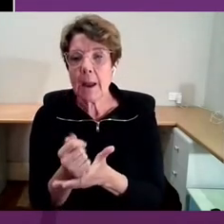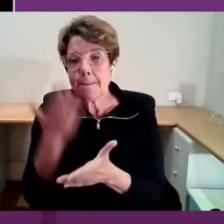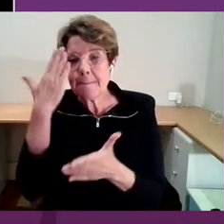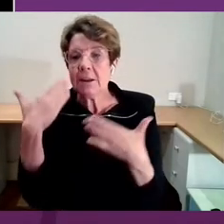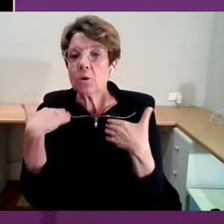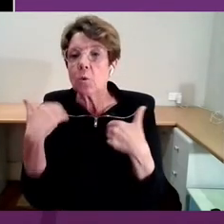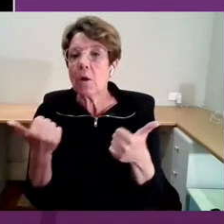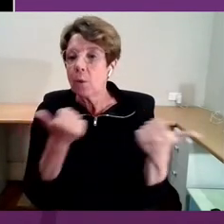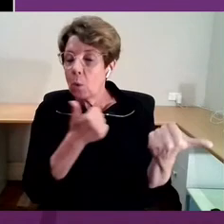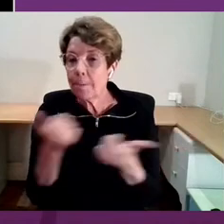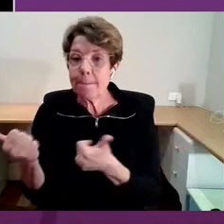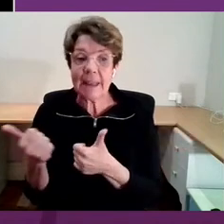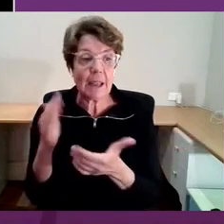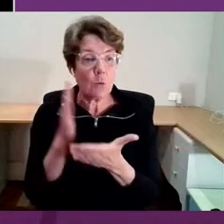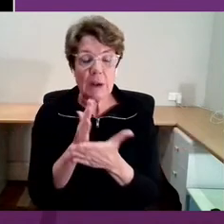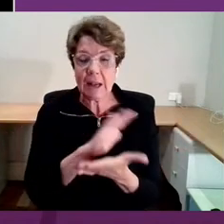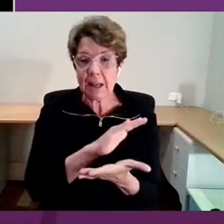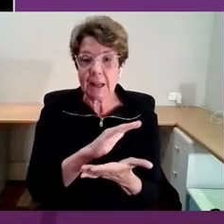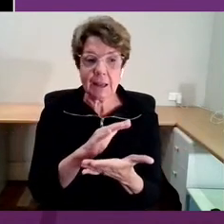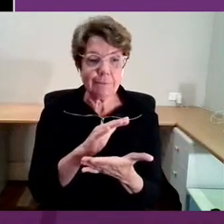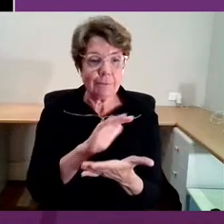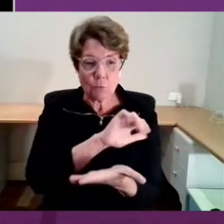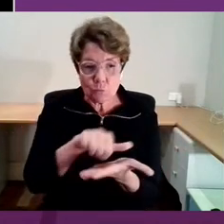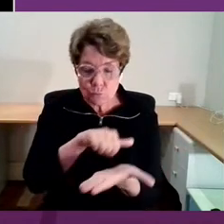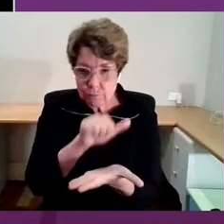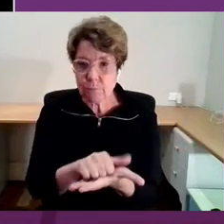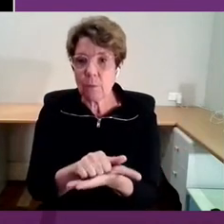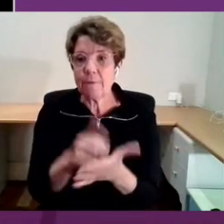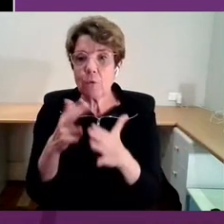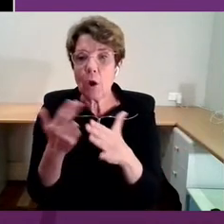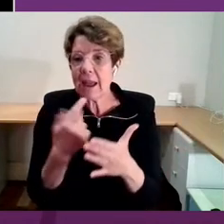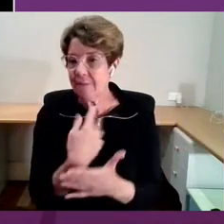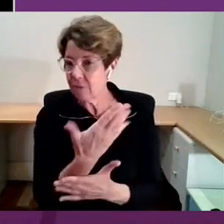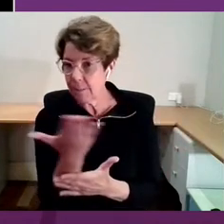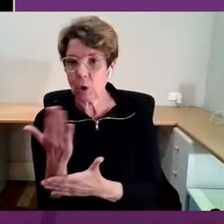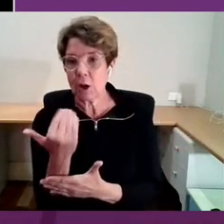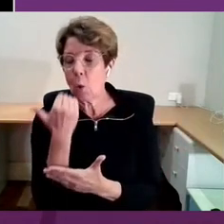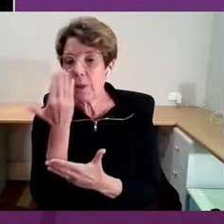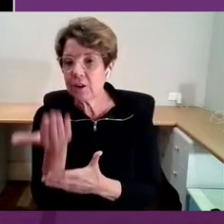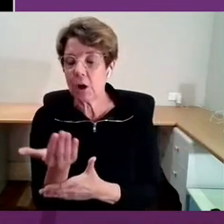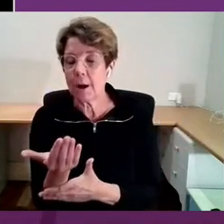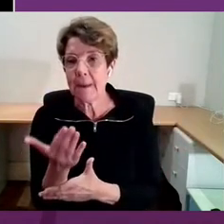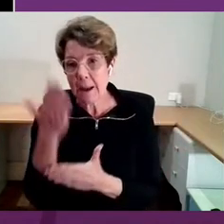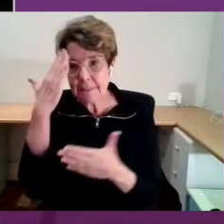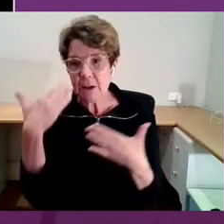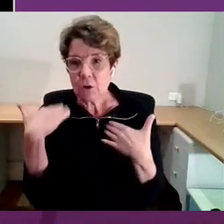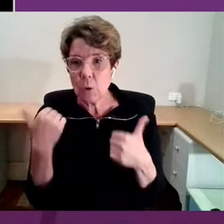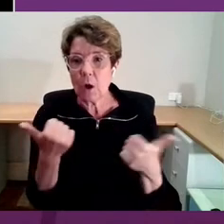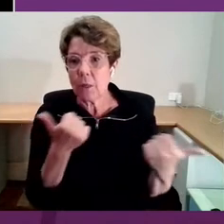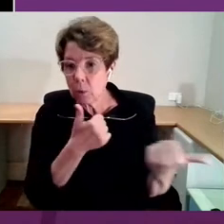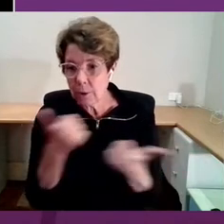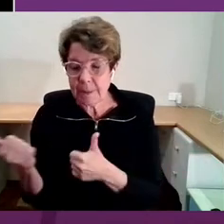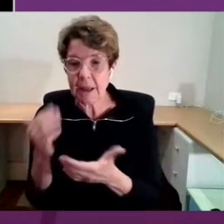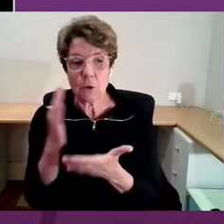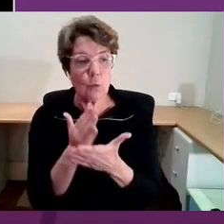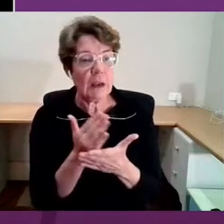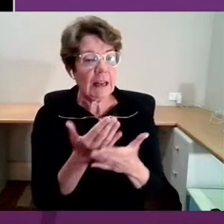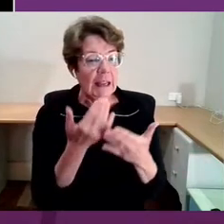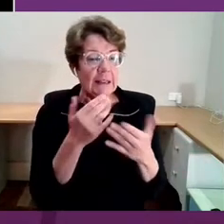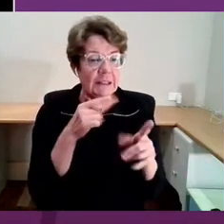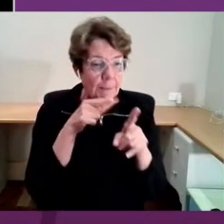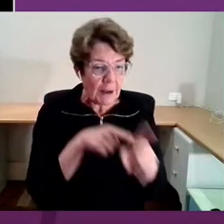everyone all the time. That our mental health and wellbeing is impacted on by our context and our environment.